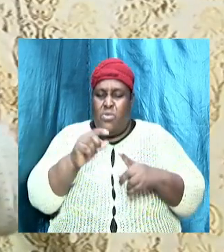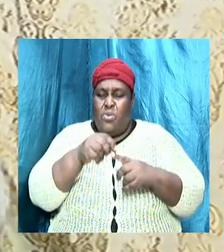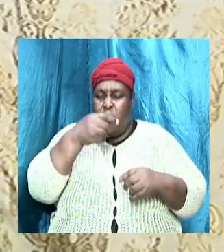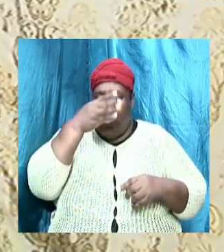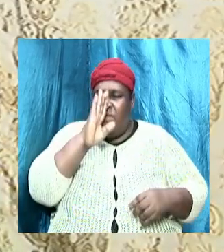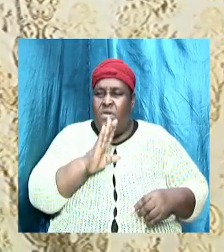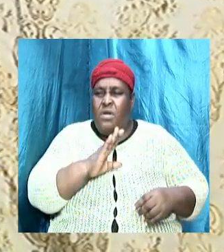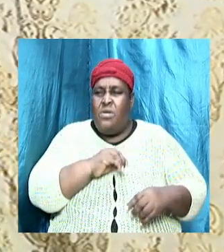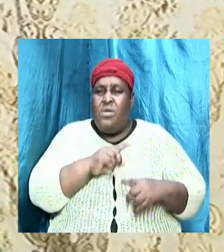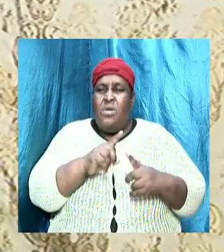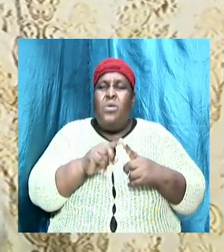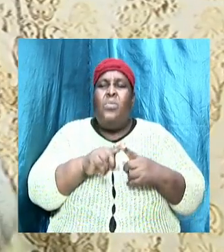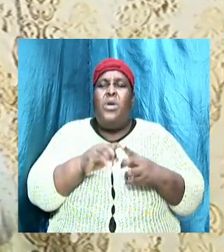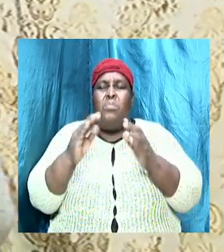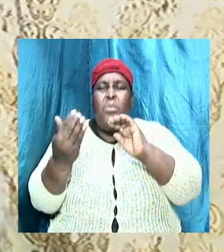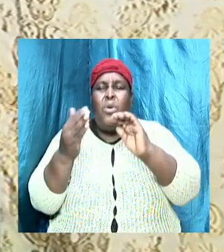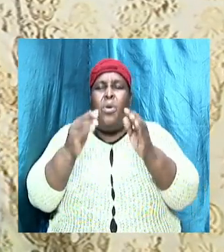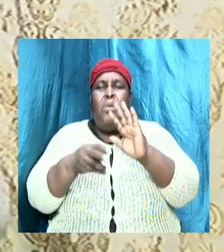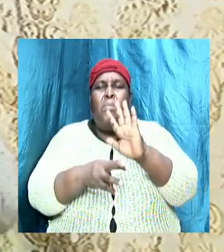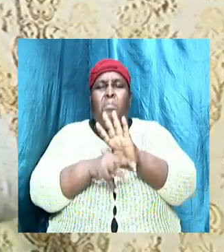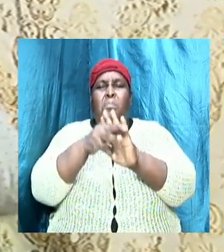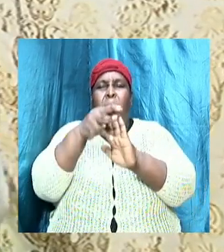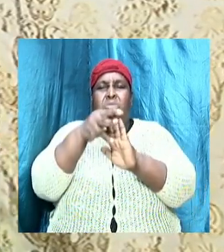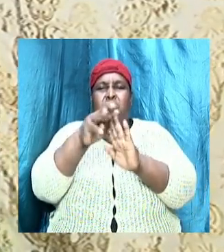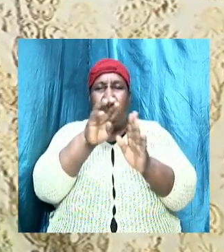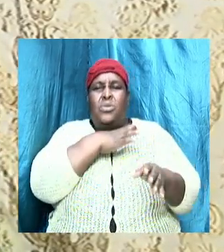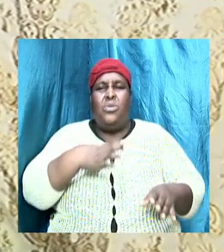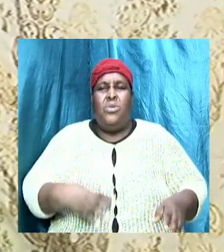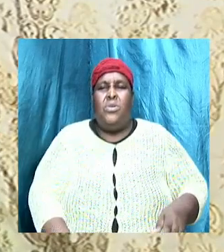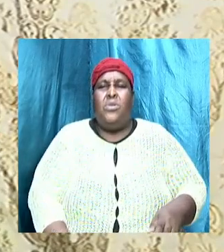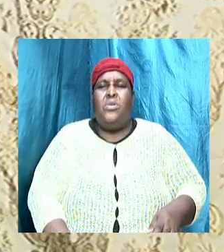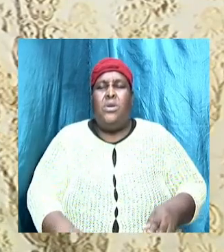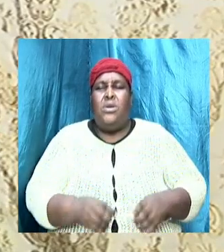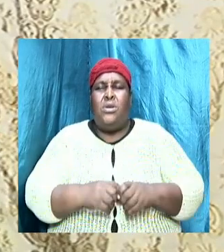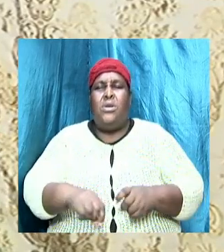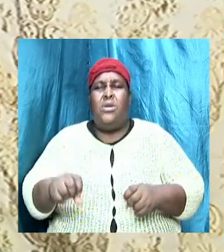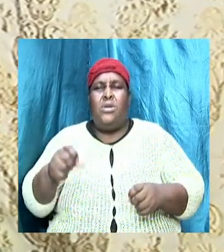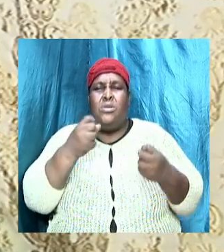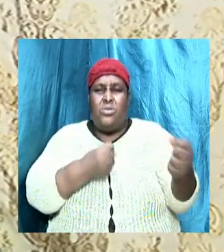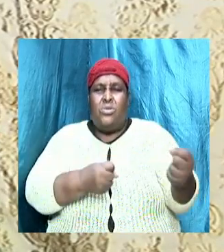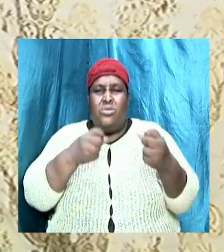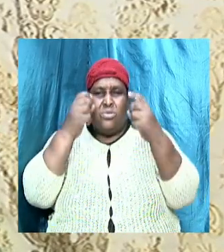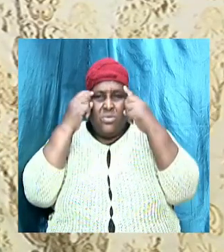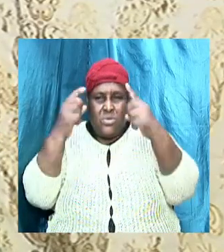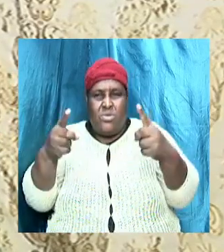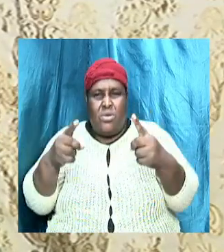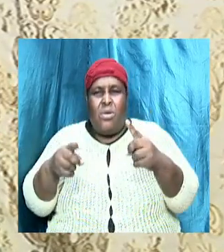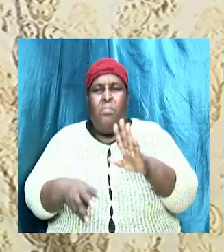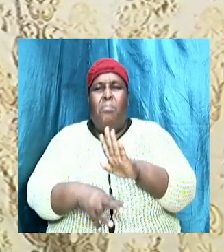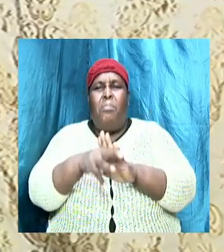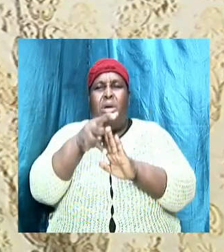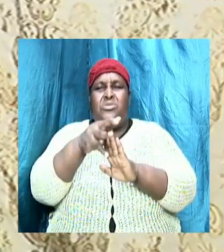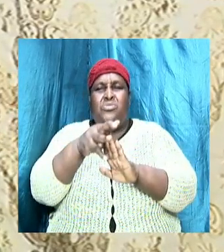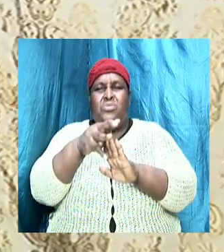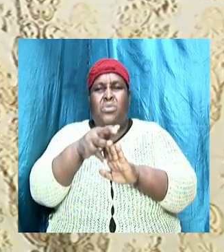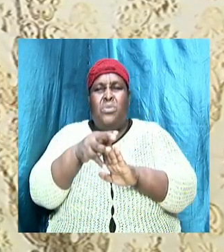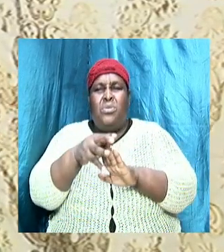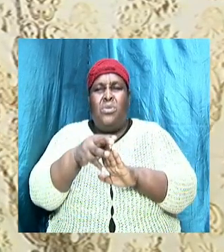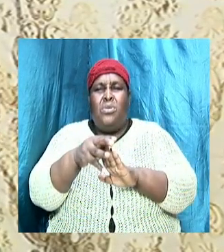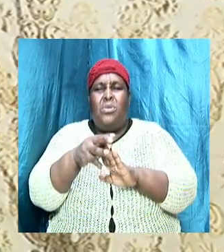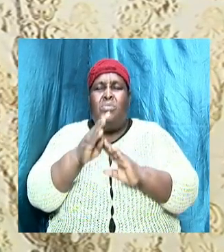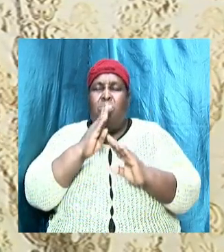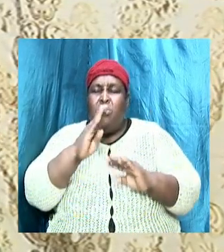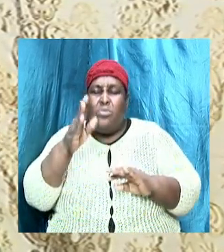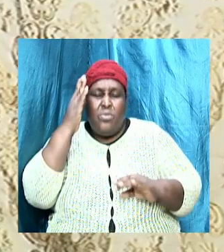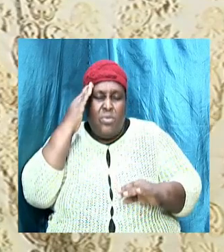become mature Christian and sound doctrine will bring us to that mature stage, we will now from the word be able to